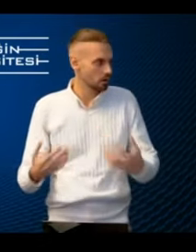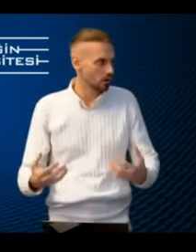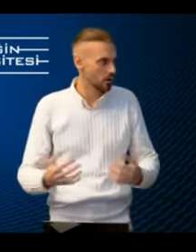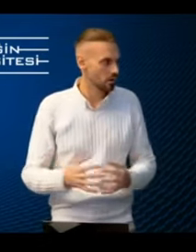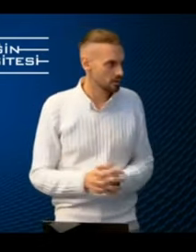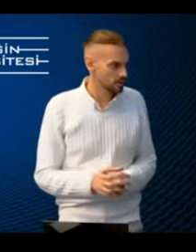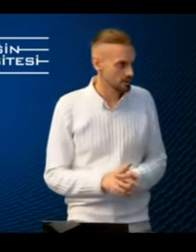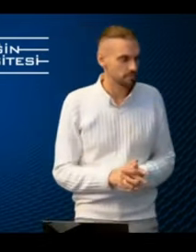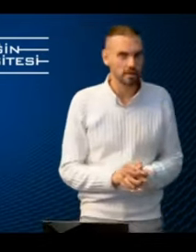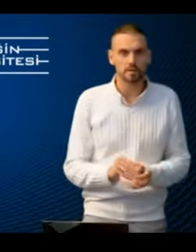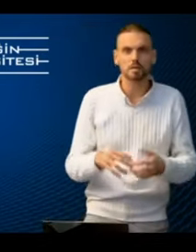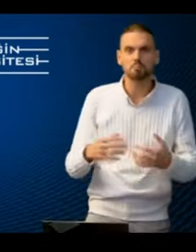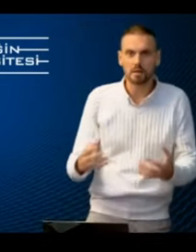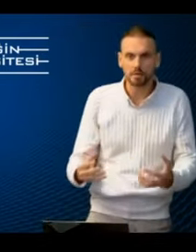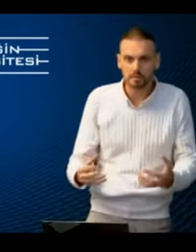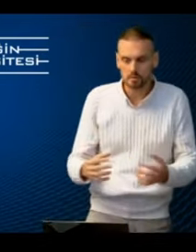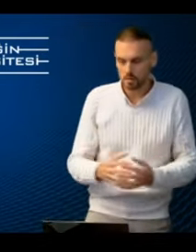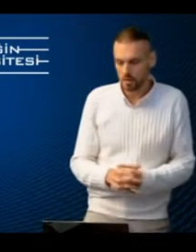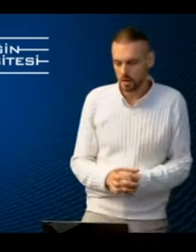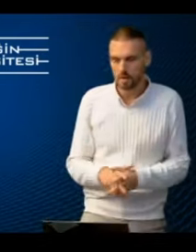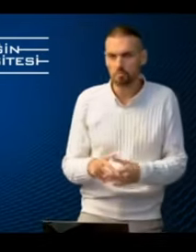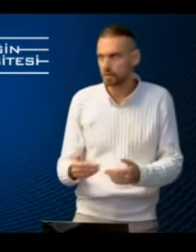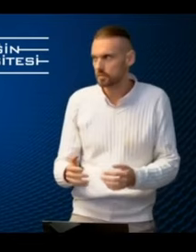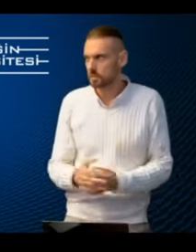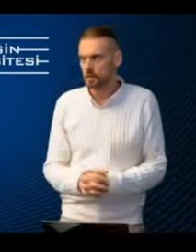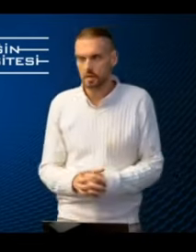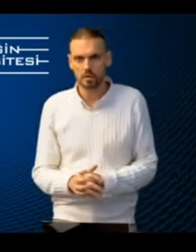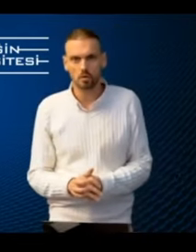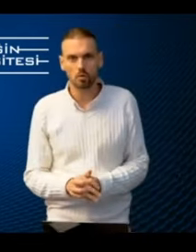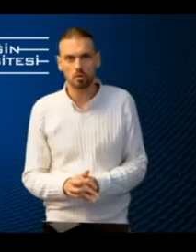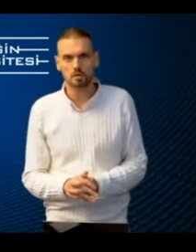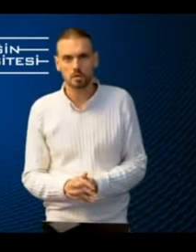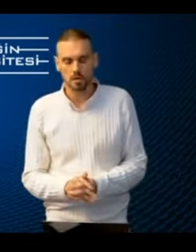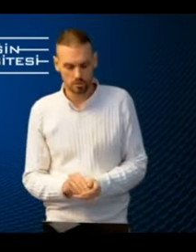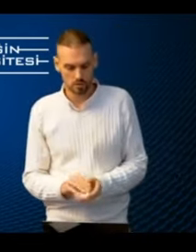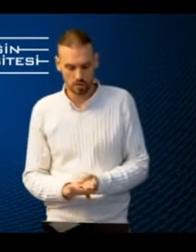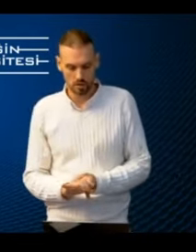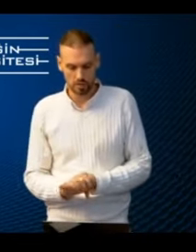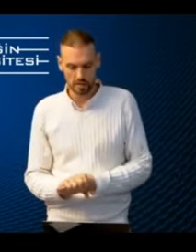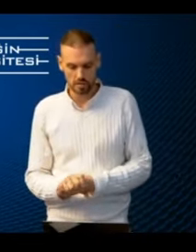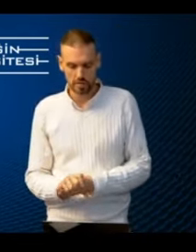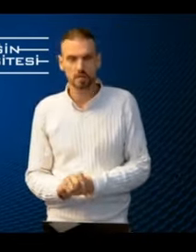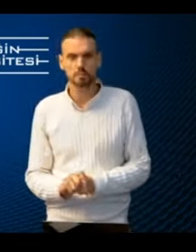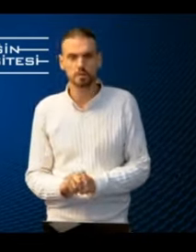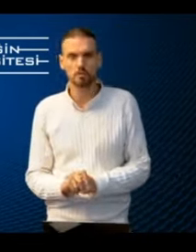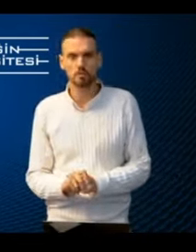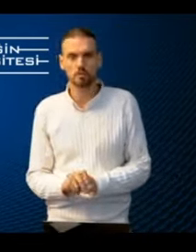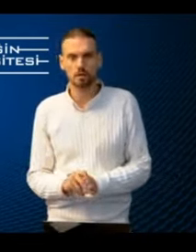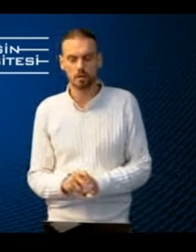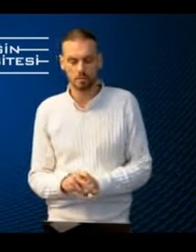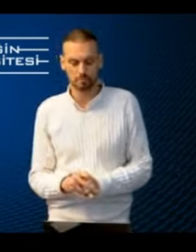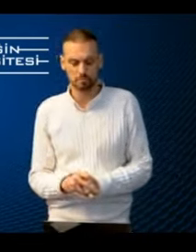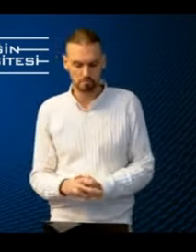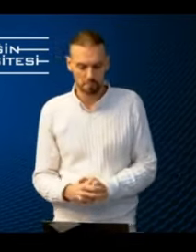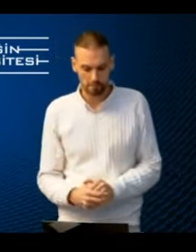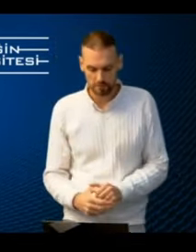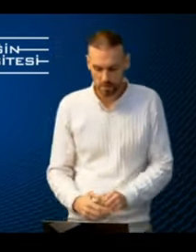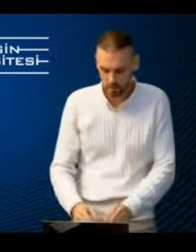to spend months and months in a course to become an expert on